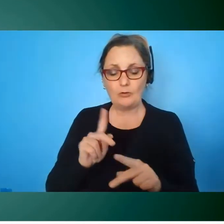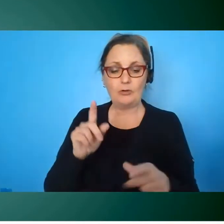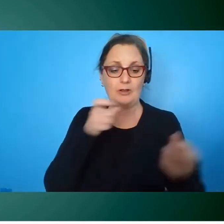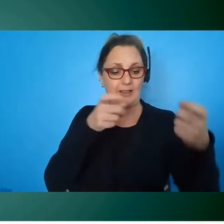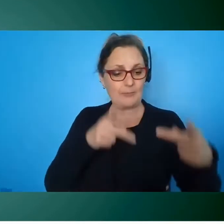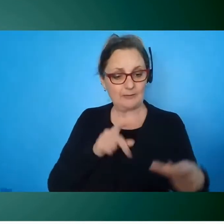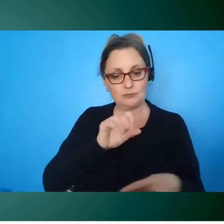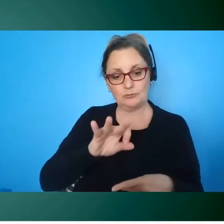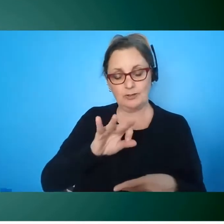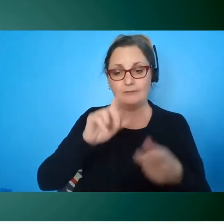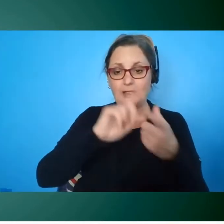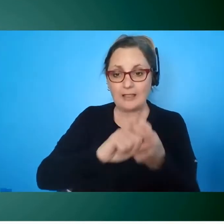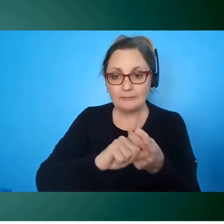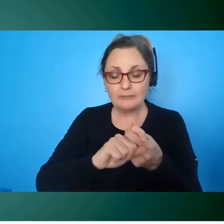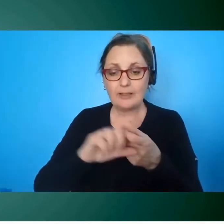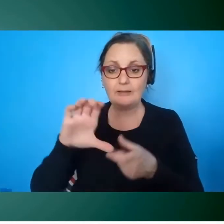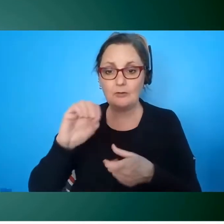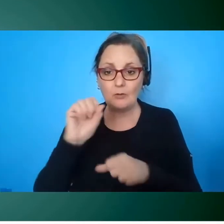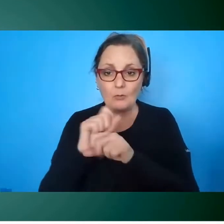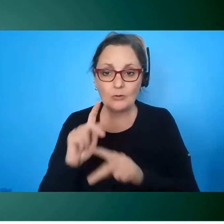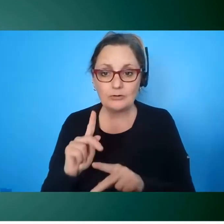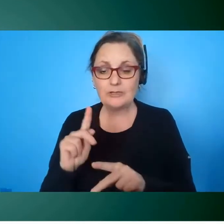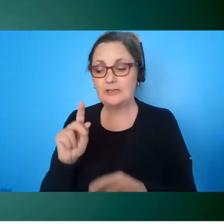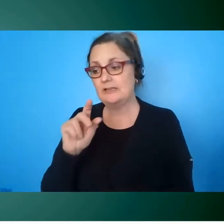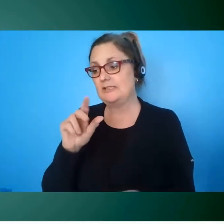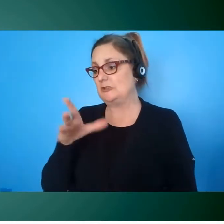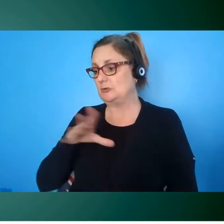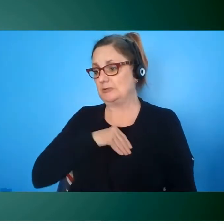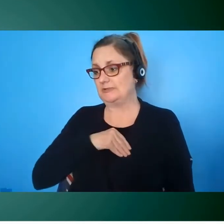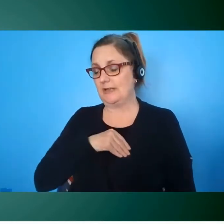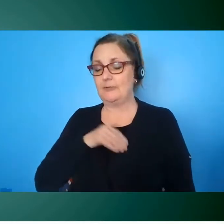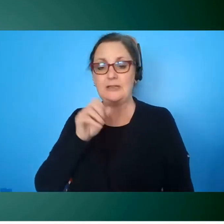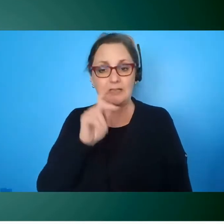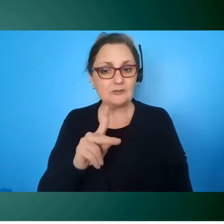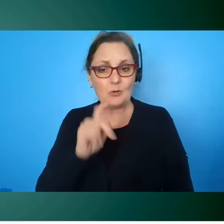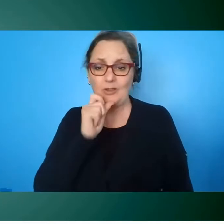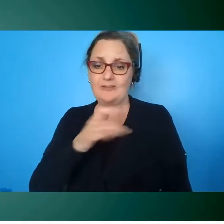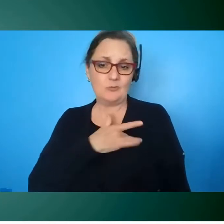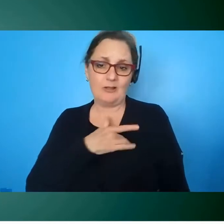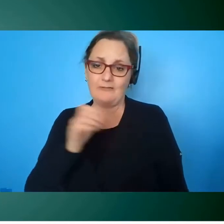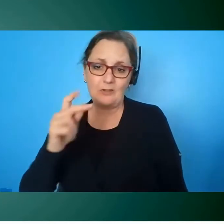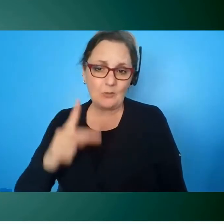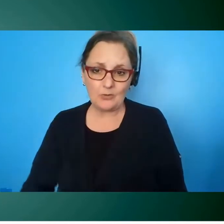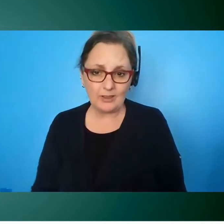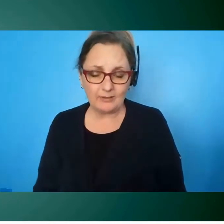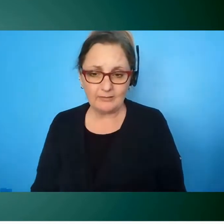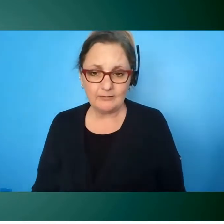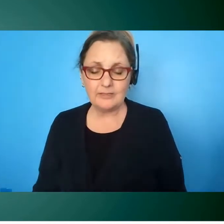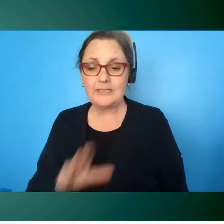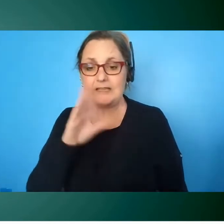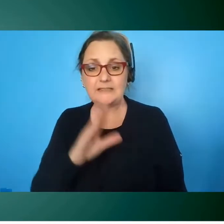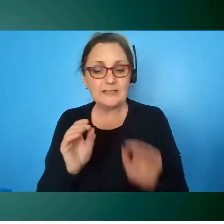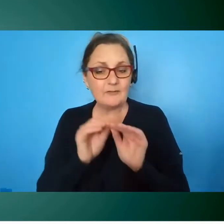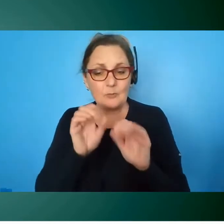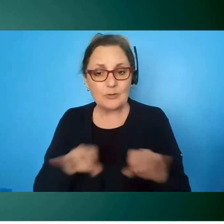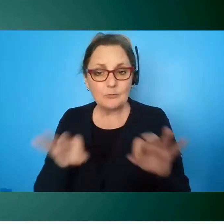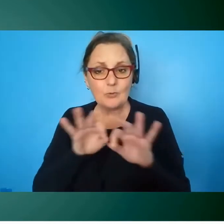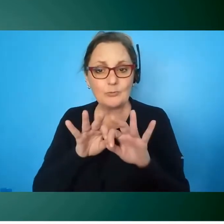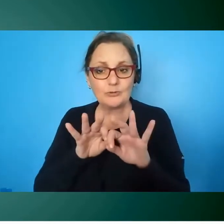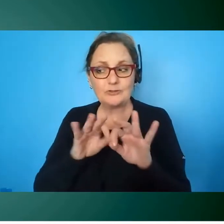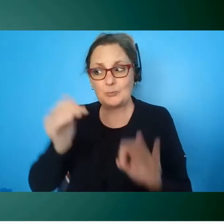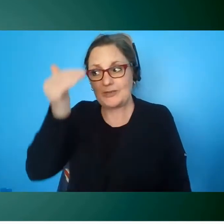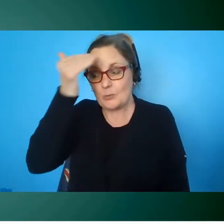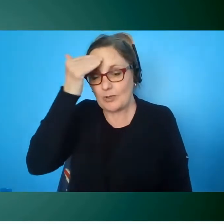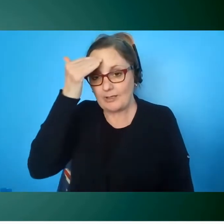to not be okay and it's never been more important to make sure you're educated because mental